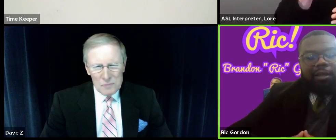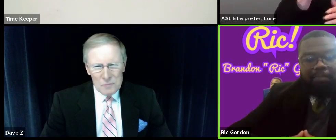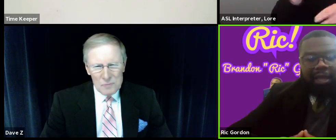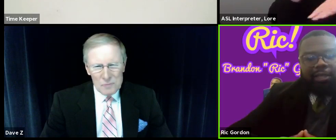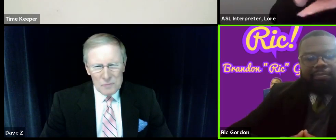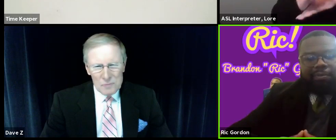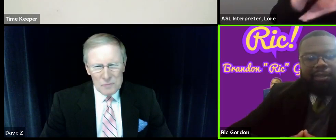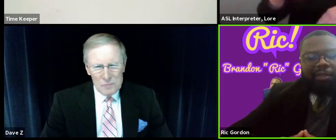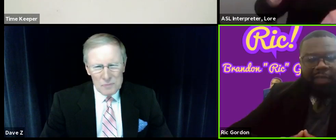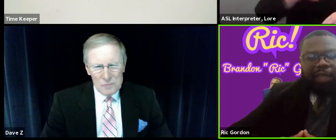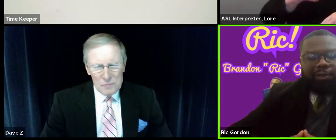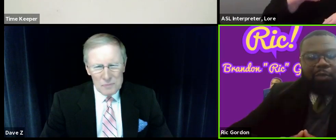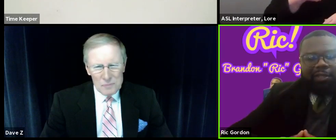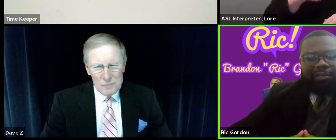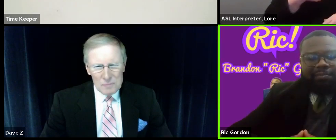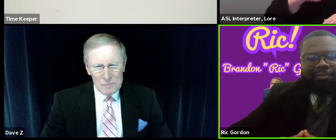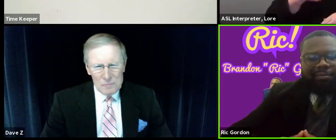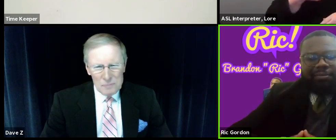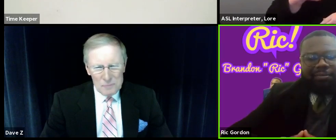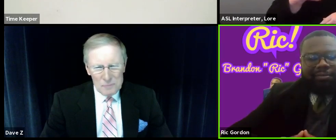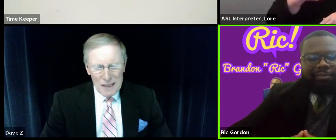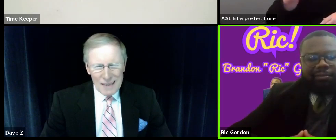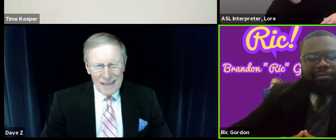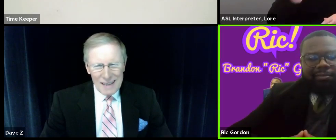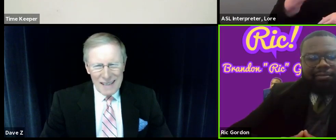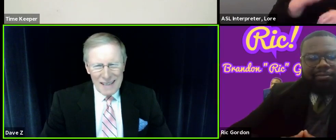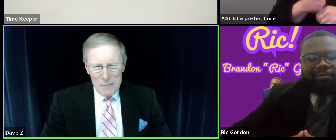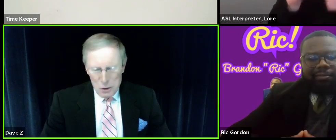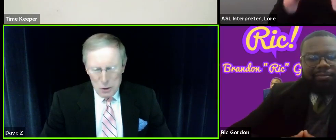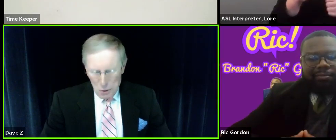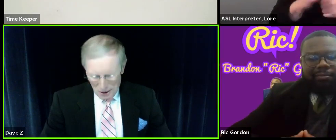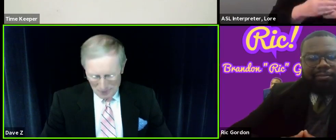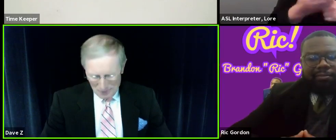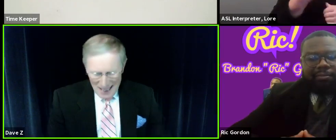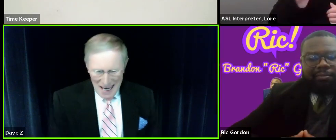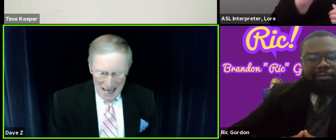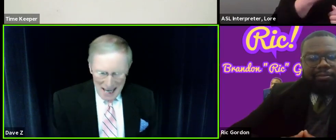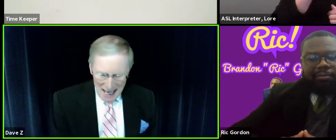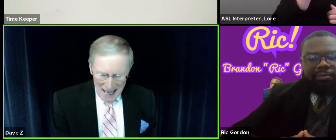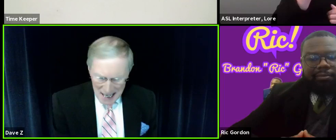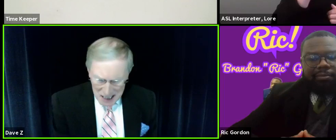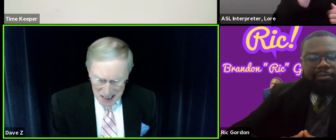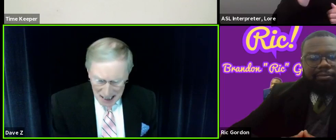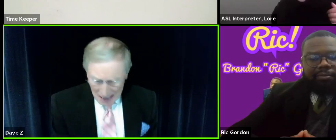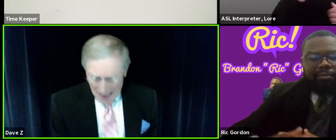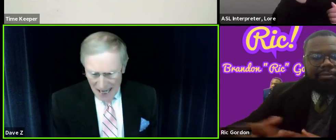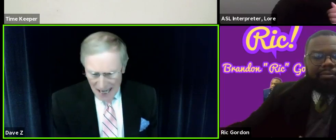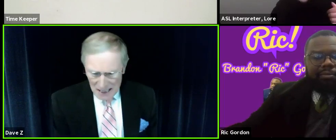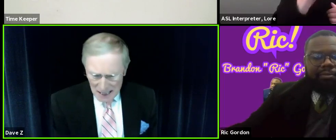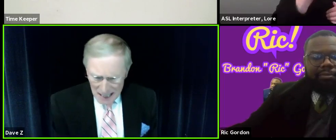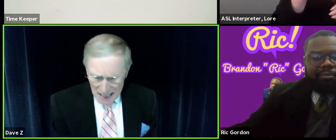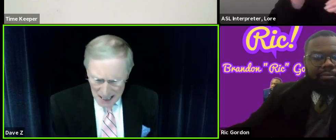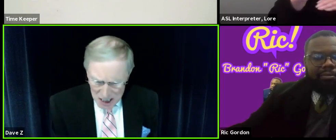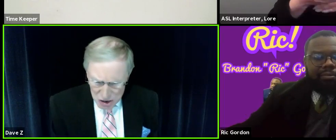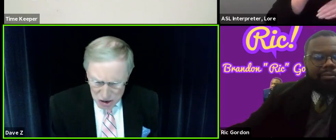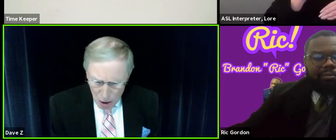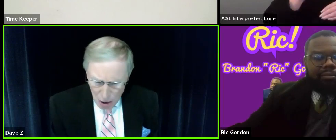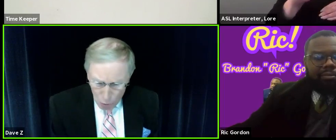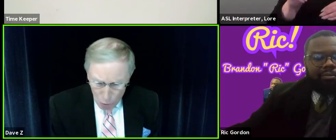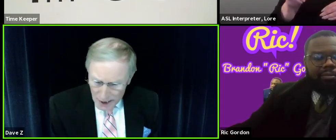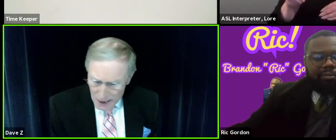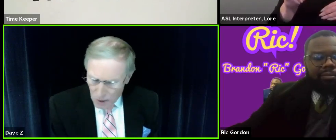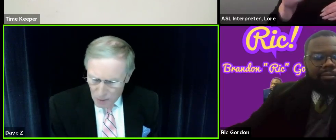send me. Thank you so much. Thank you, Mr. Gordon. And next candidate is